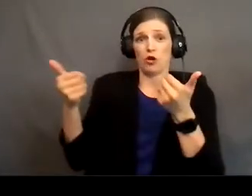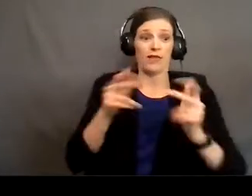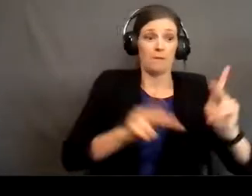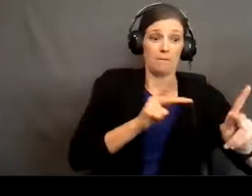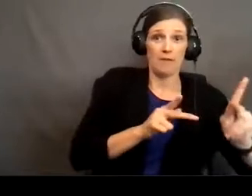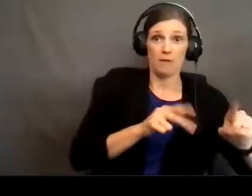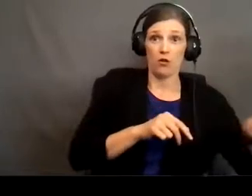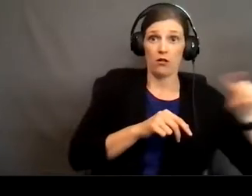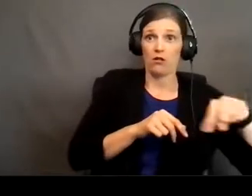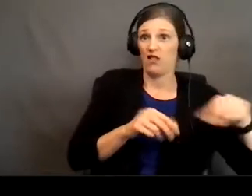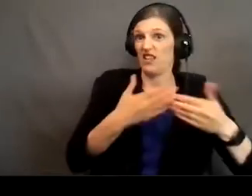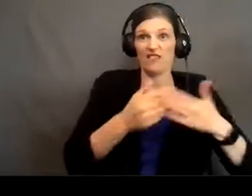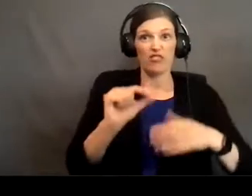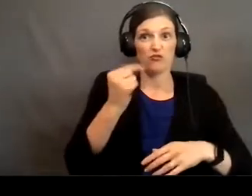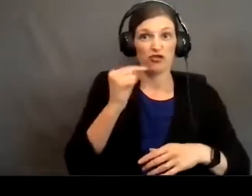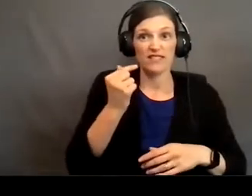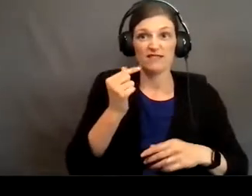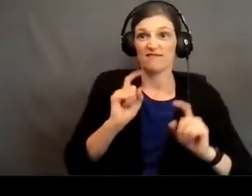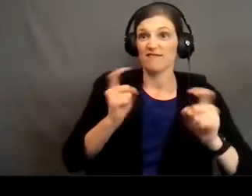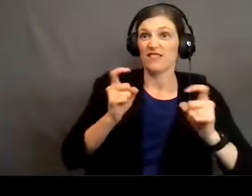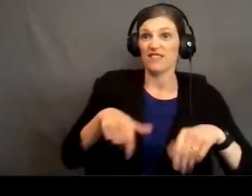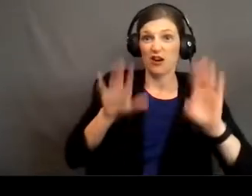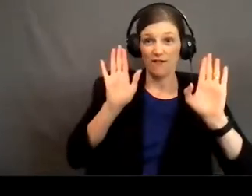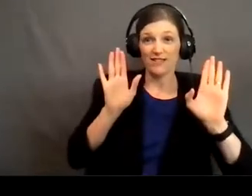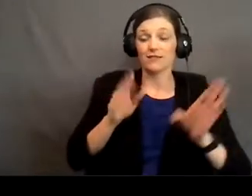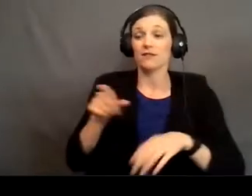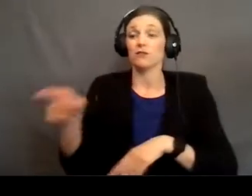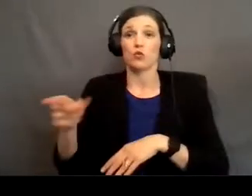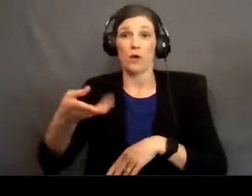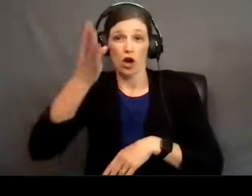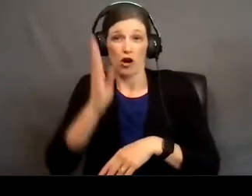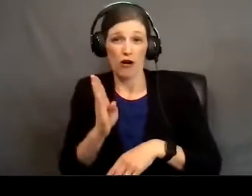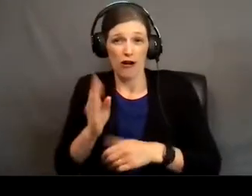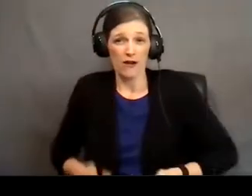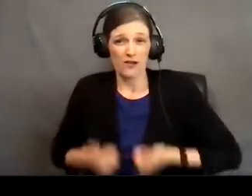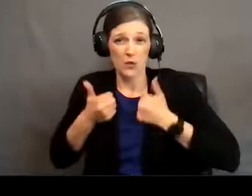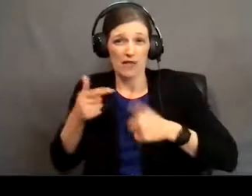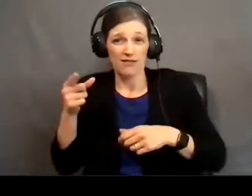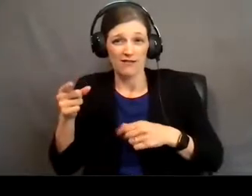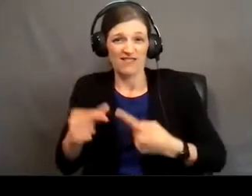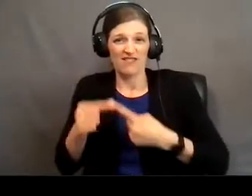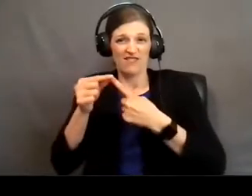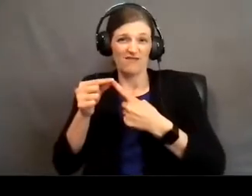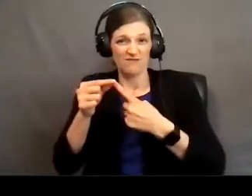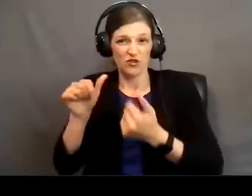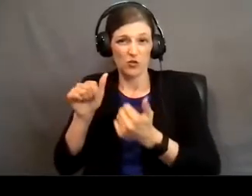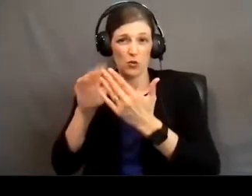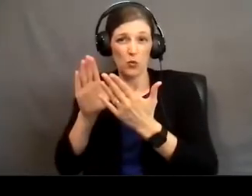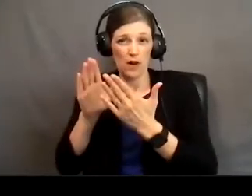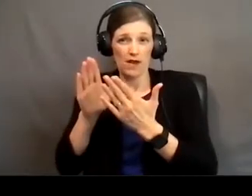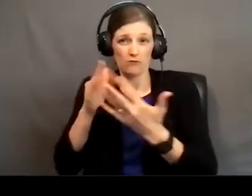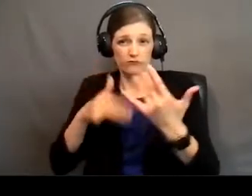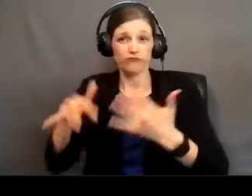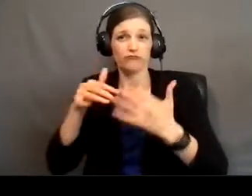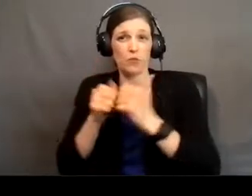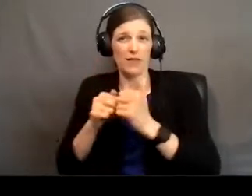be, even where the priests would give sacrifices to God, to where God dwelt in a very special way among his people.